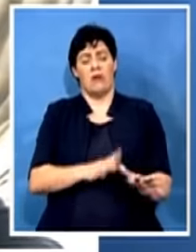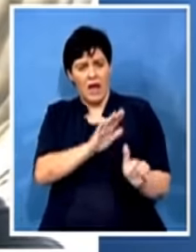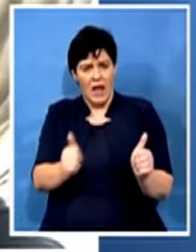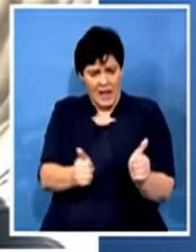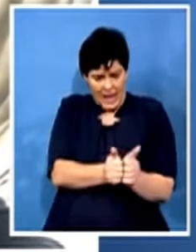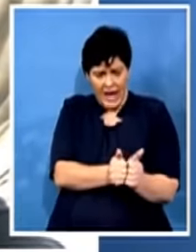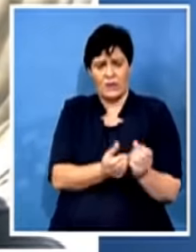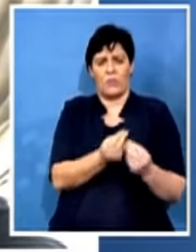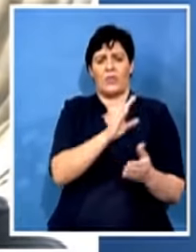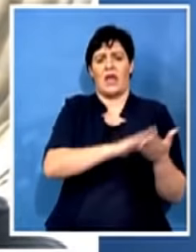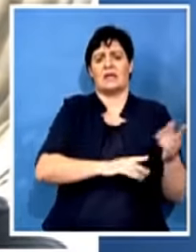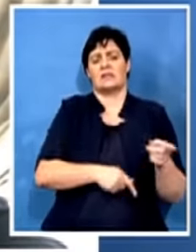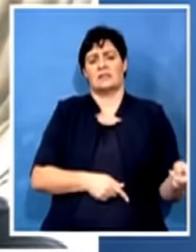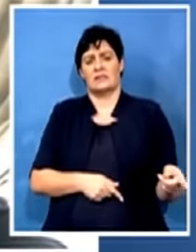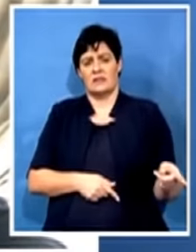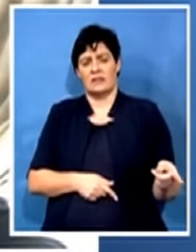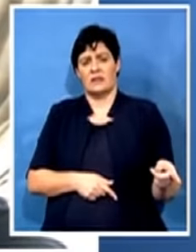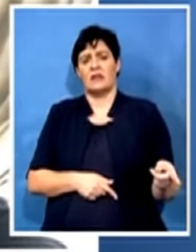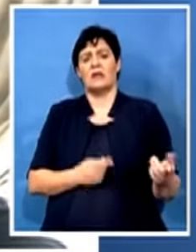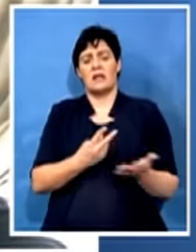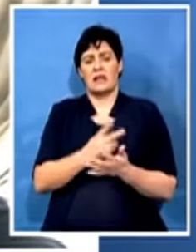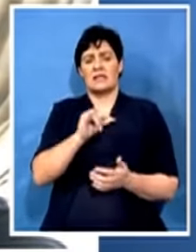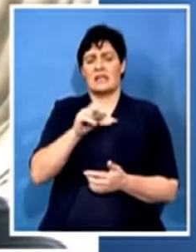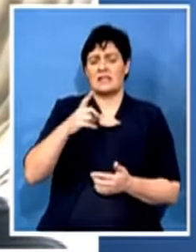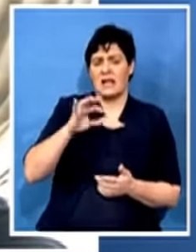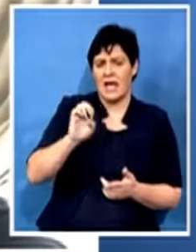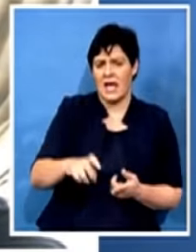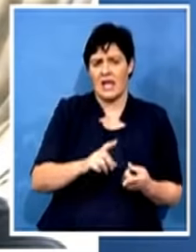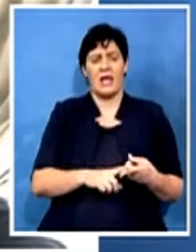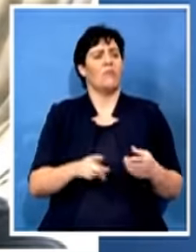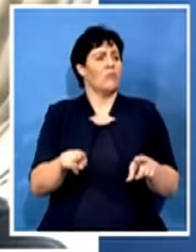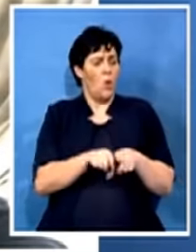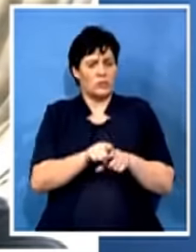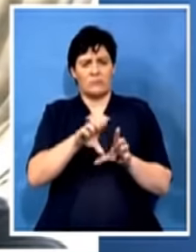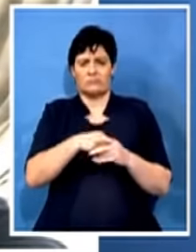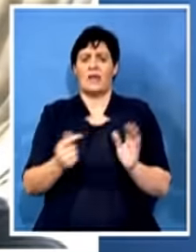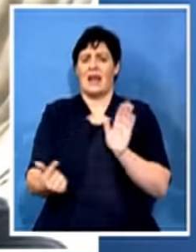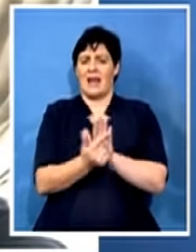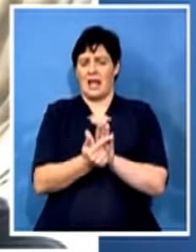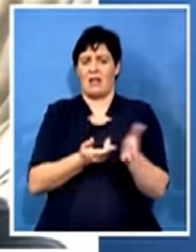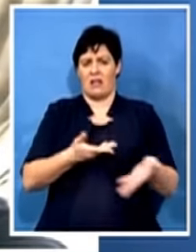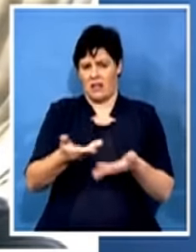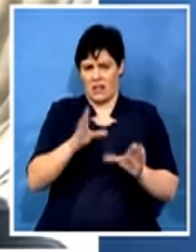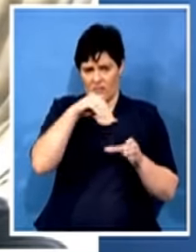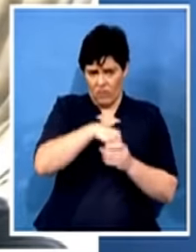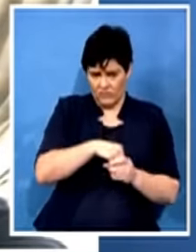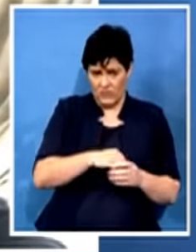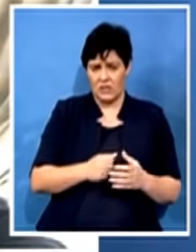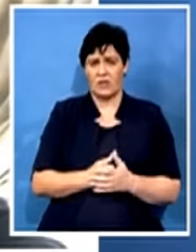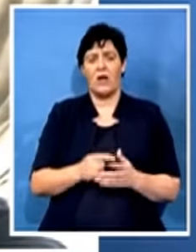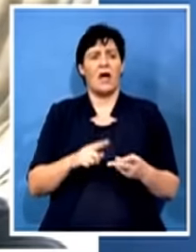You've got the likes of Zandi Lekumate, who is also facing legal battles in the Etiquini region. You've got the likes of Denim Siza and